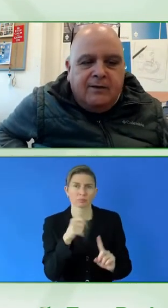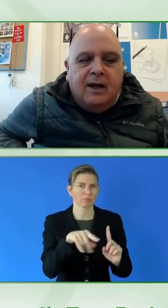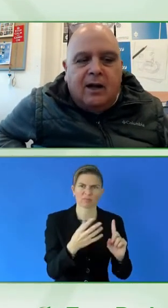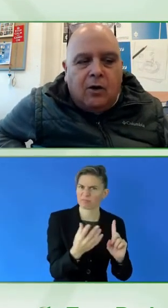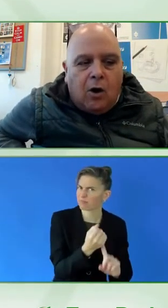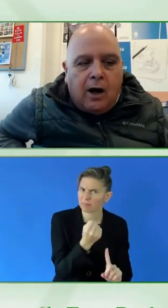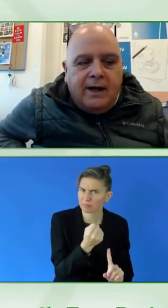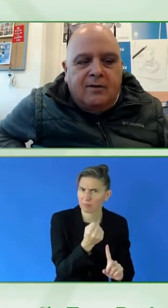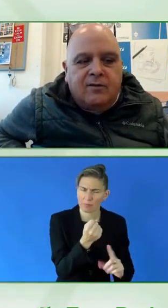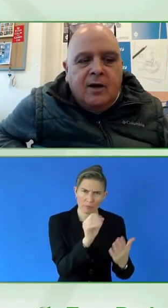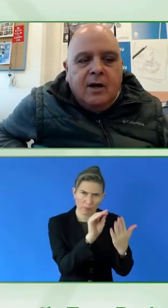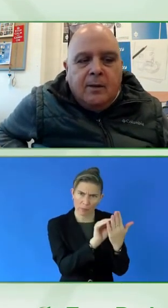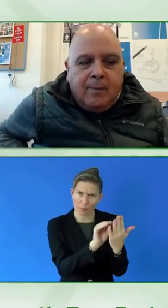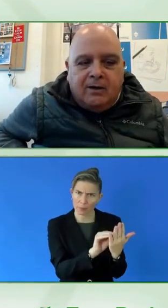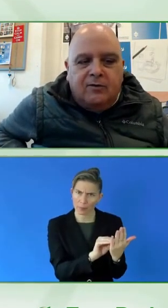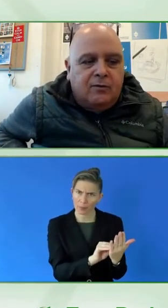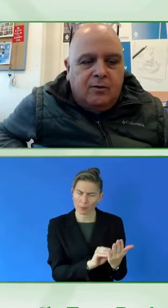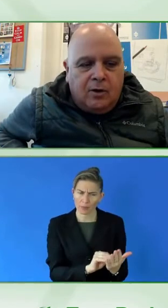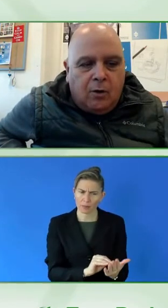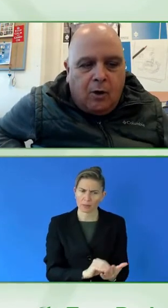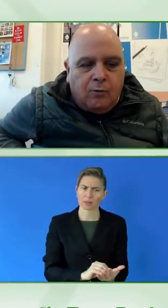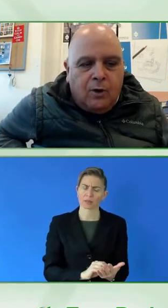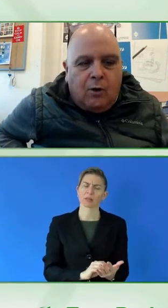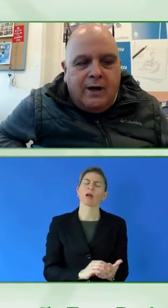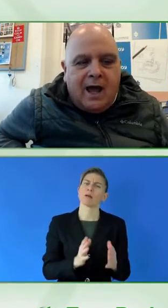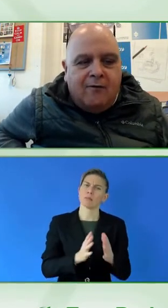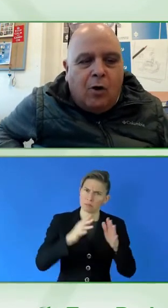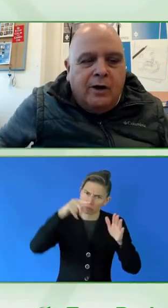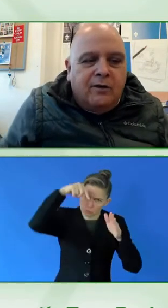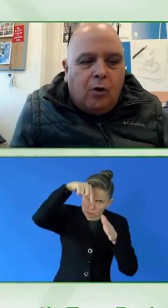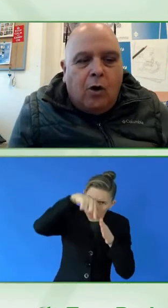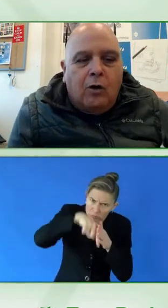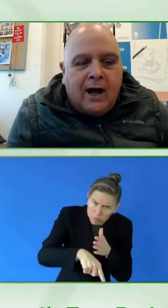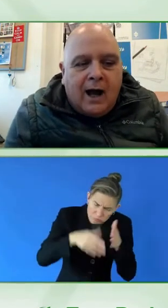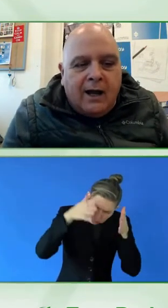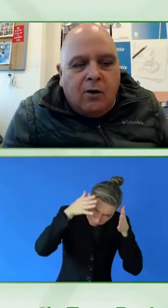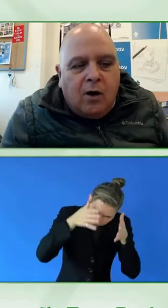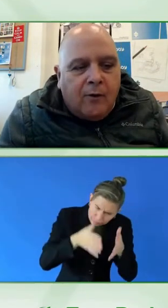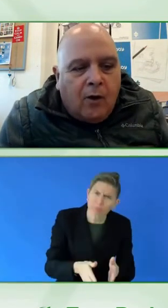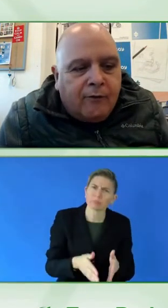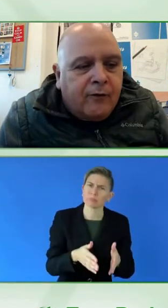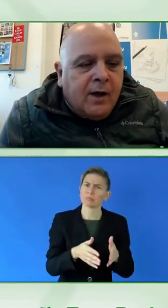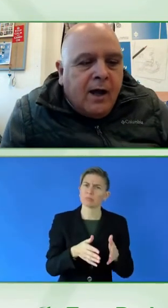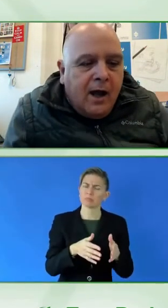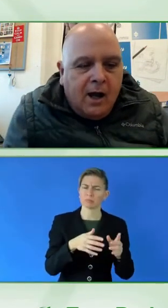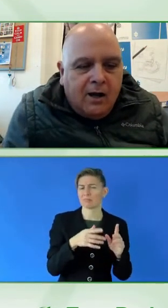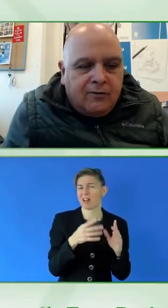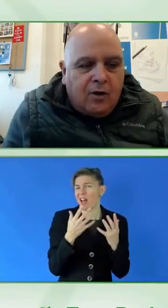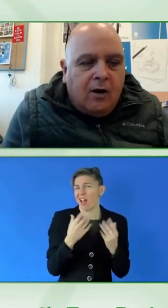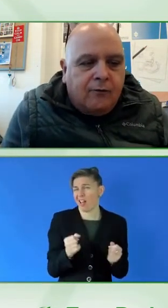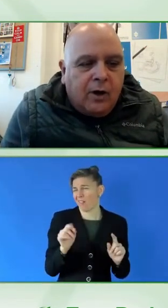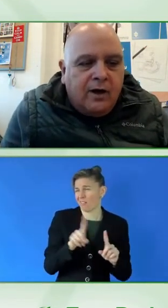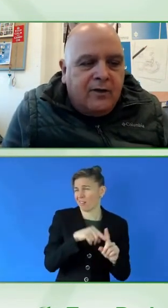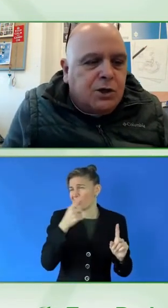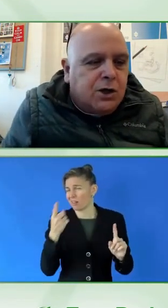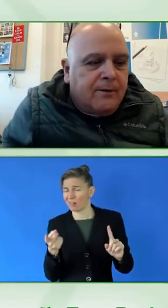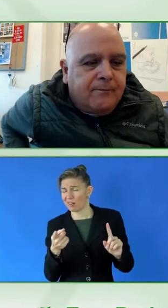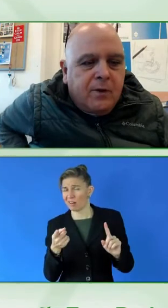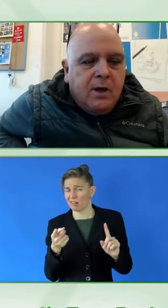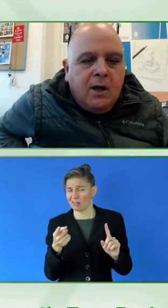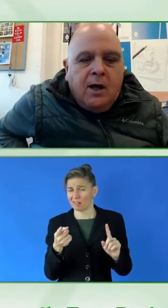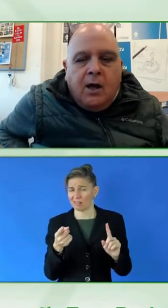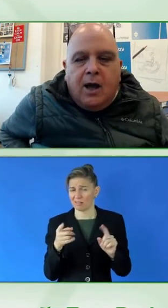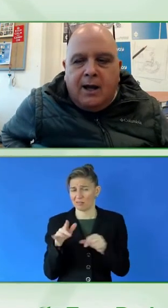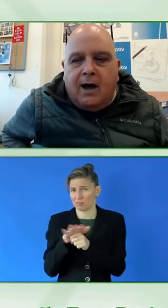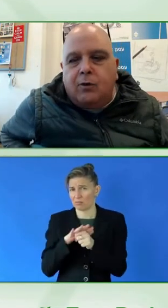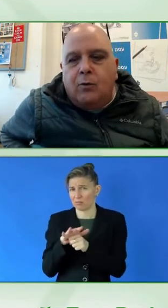and detailed audits. But it's, you know, we already have audits for all kinds of areas of organization.